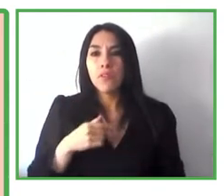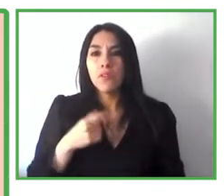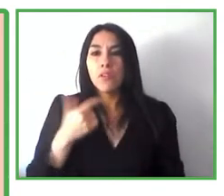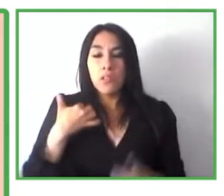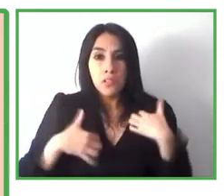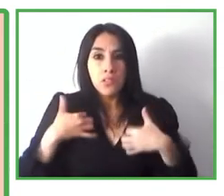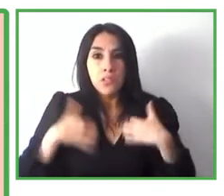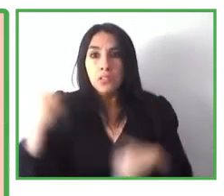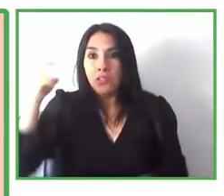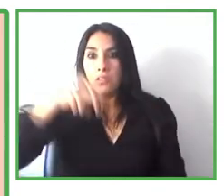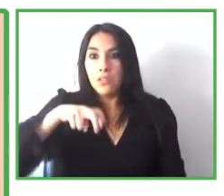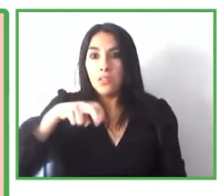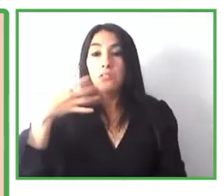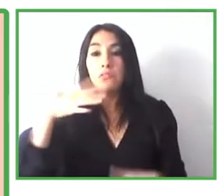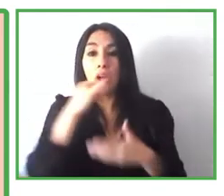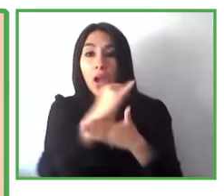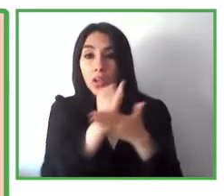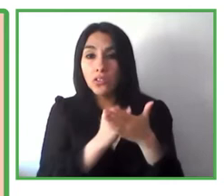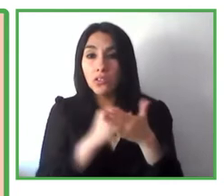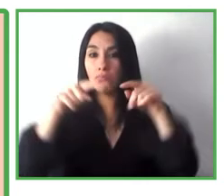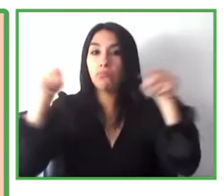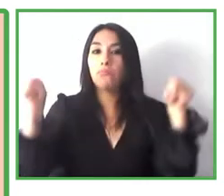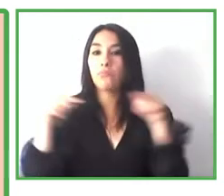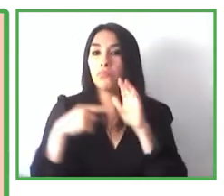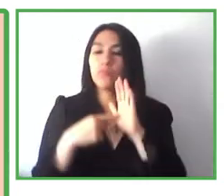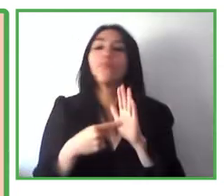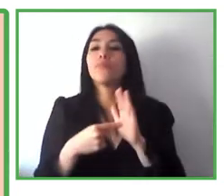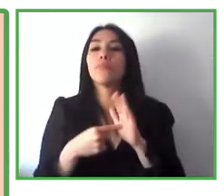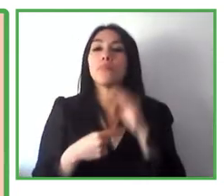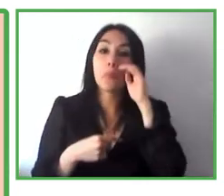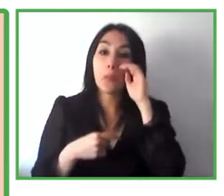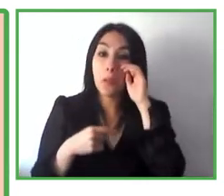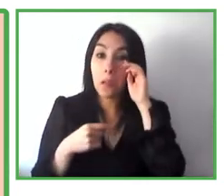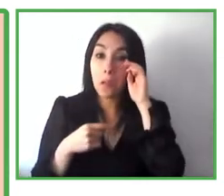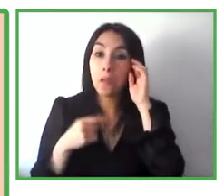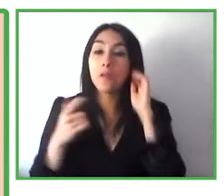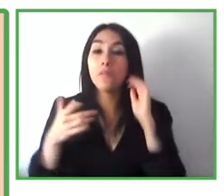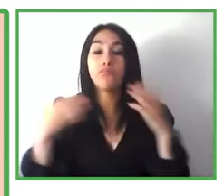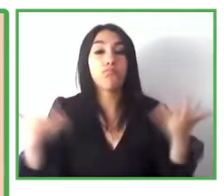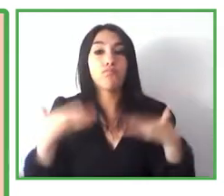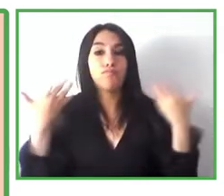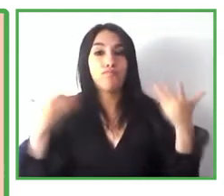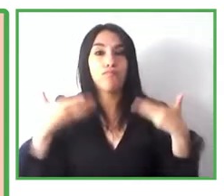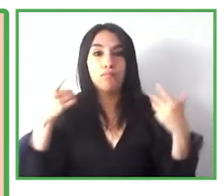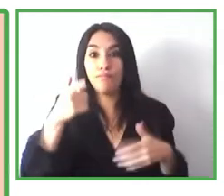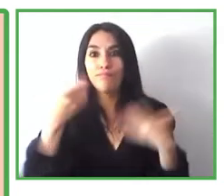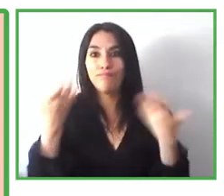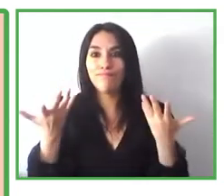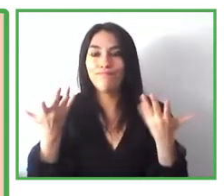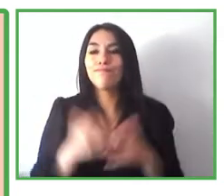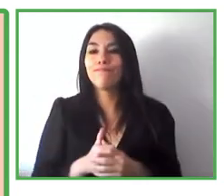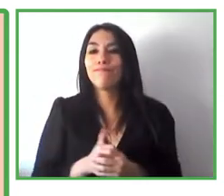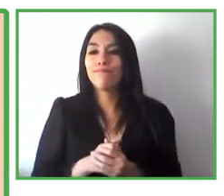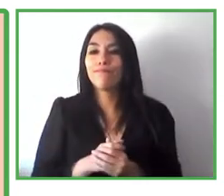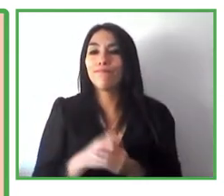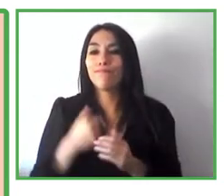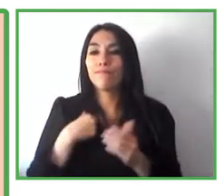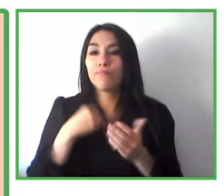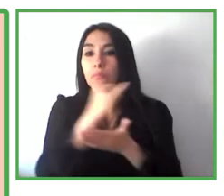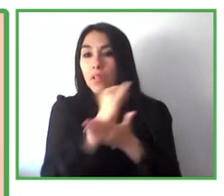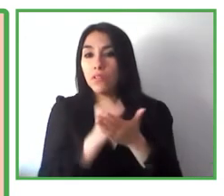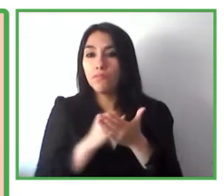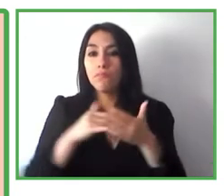designing the spaces for. Now, how do we trigger this type of design of interior